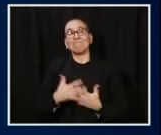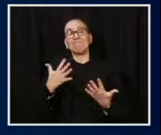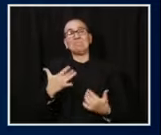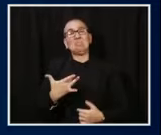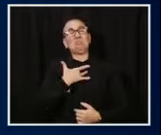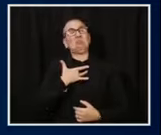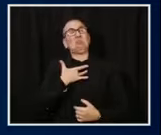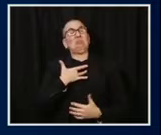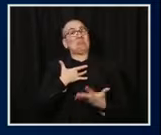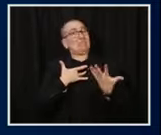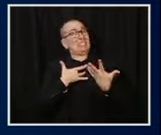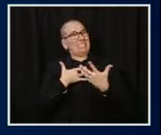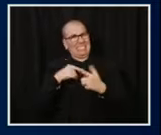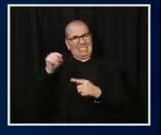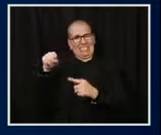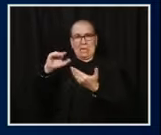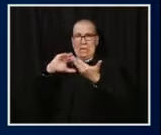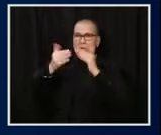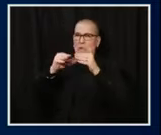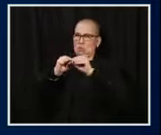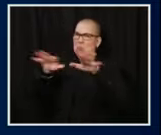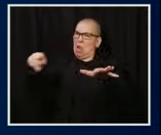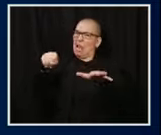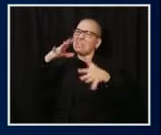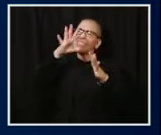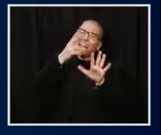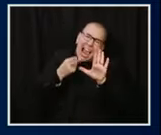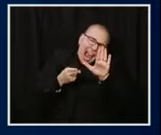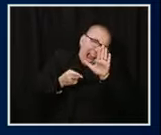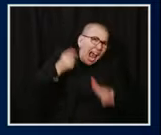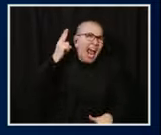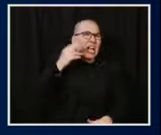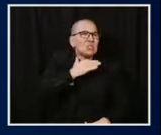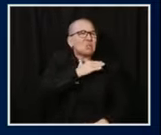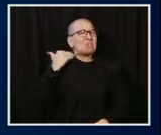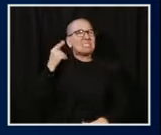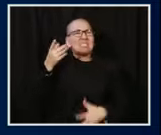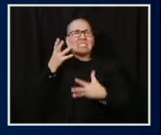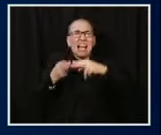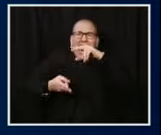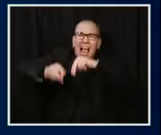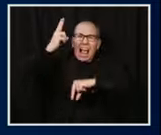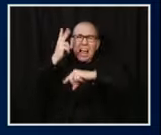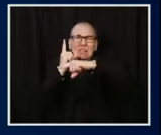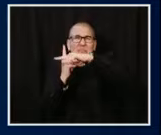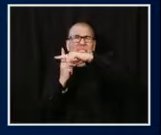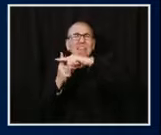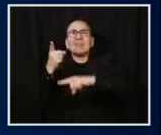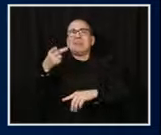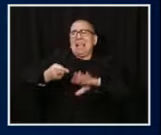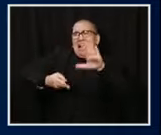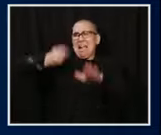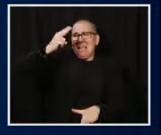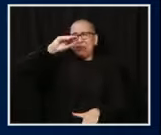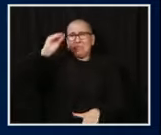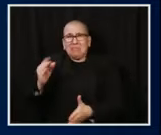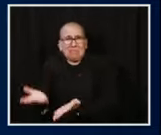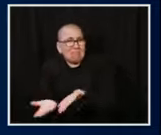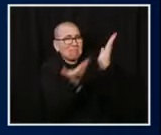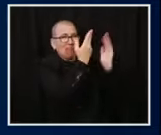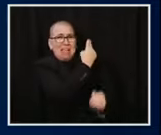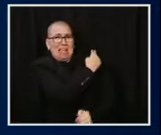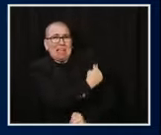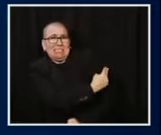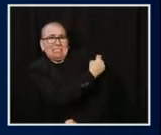starting to see cases increase, hospitalizations increase, and that is almost inevitably followed by increases in